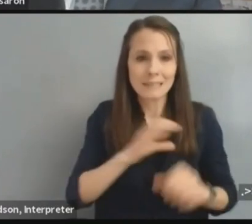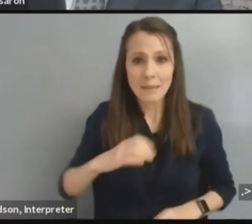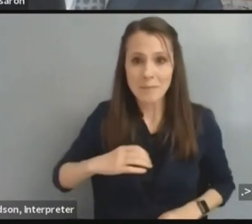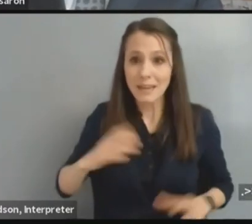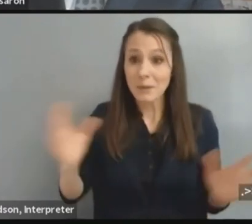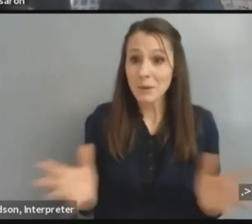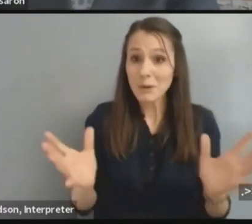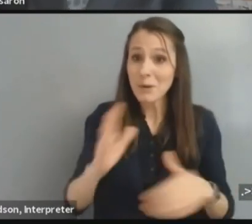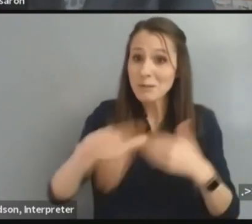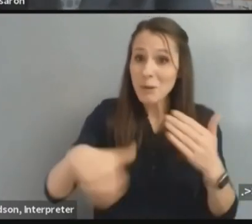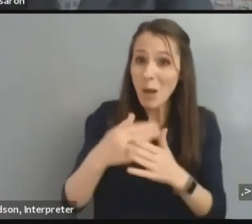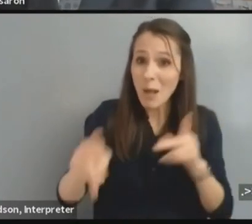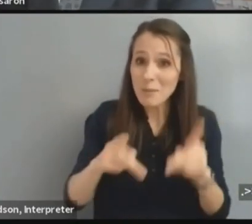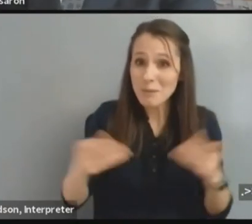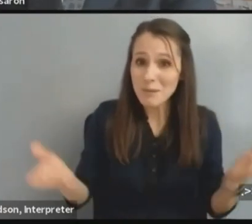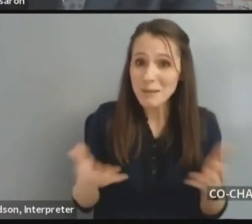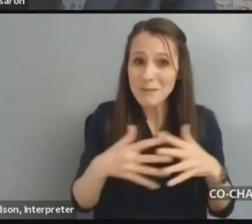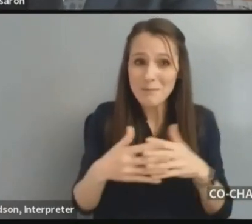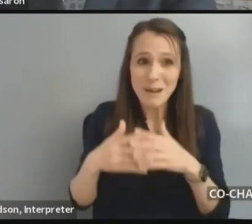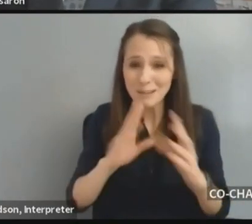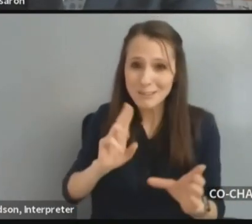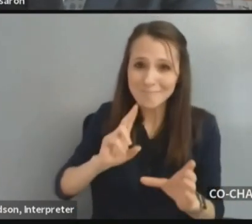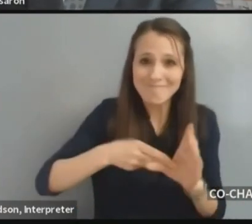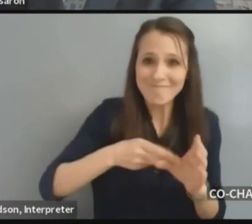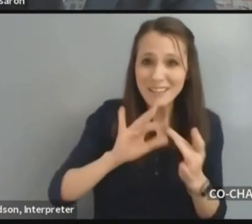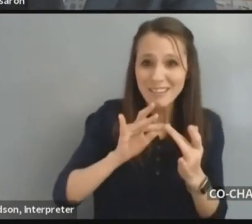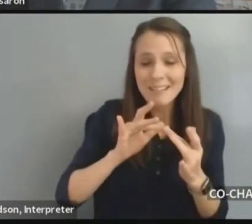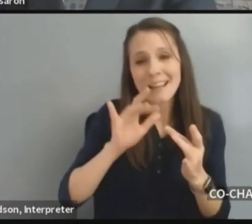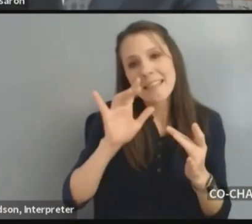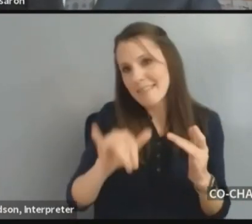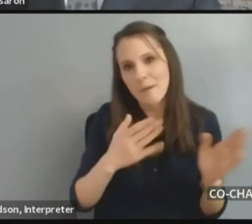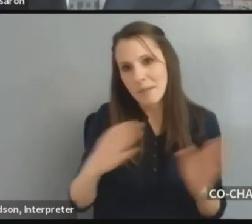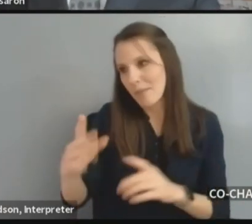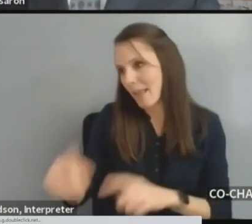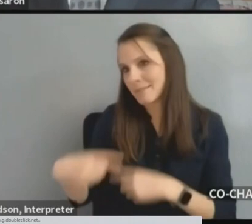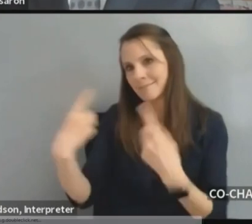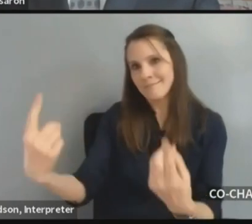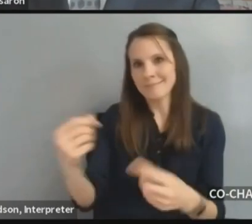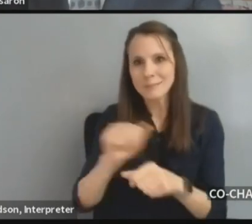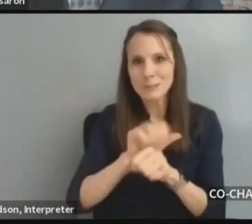take part virtually. That was always the plan, frankly, because of COVID.